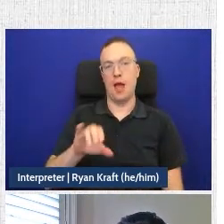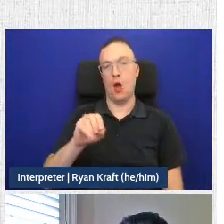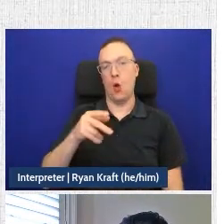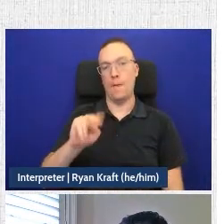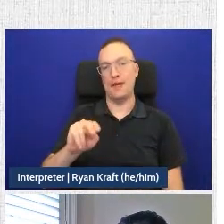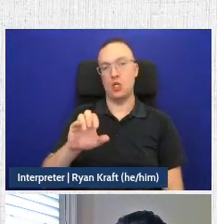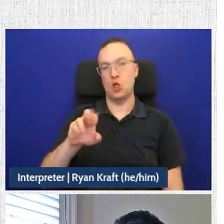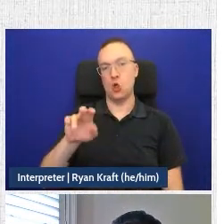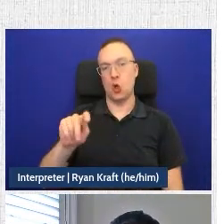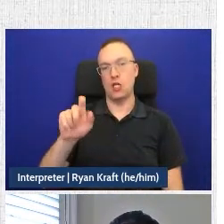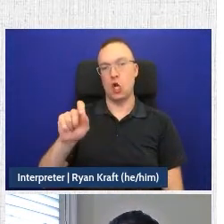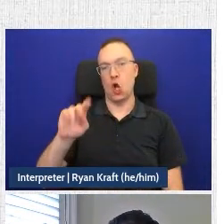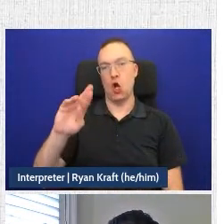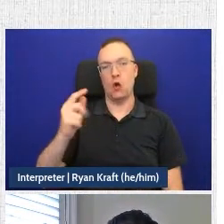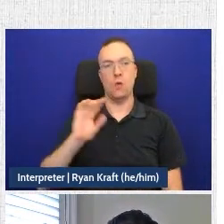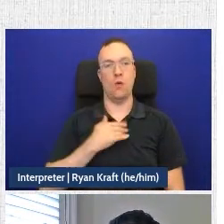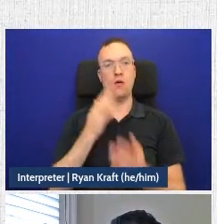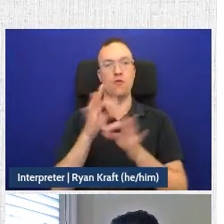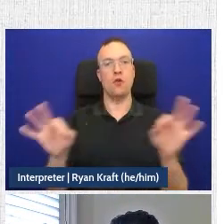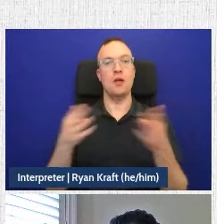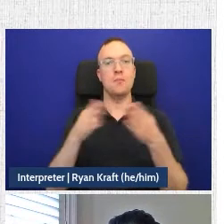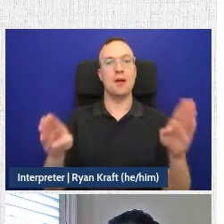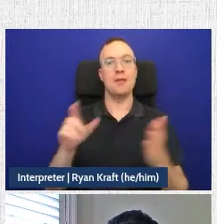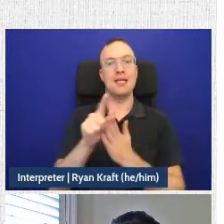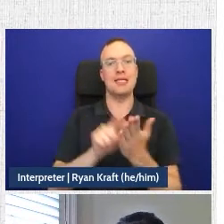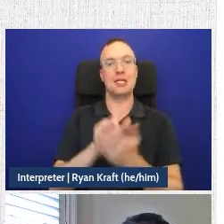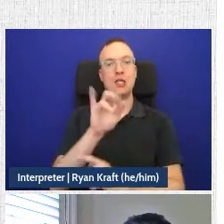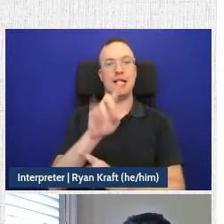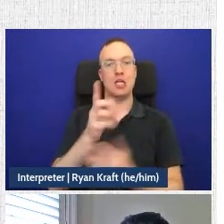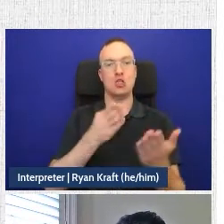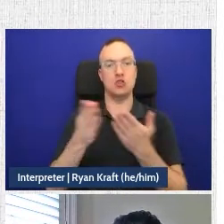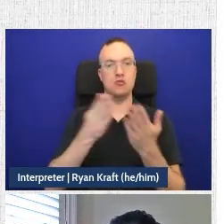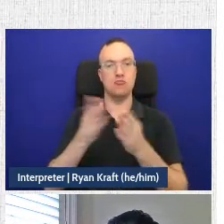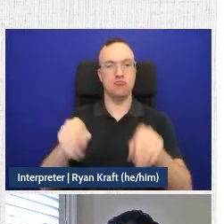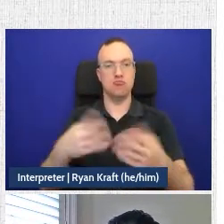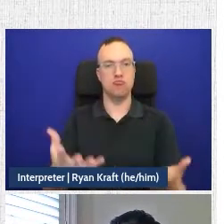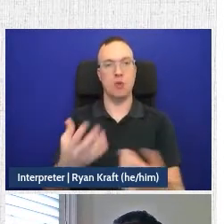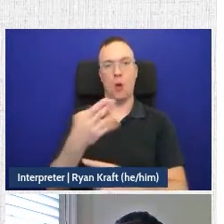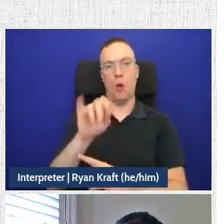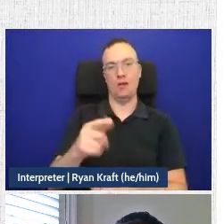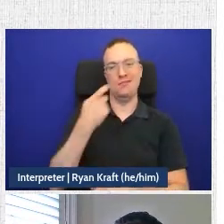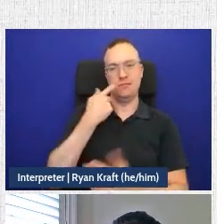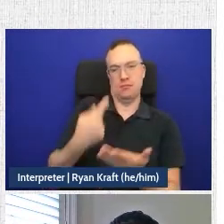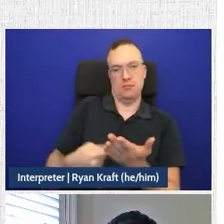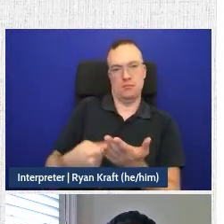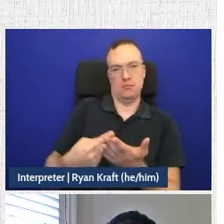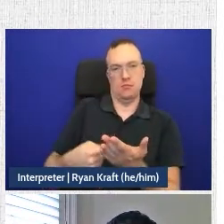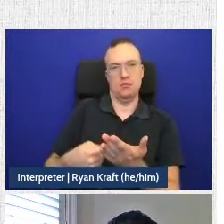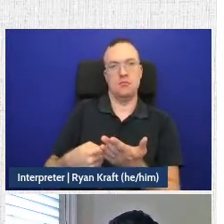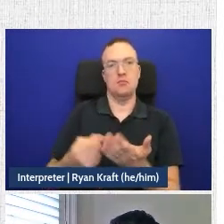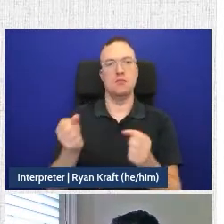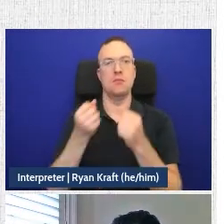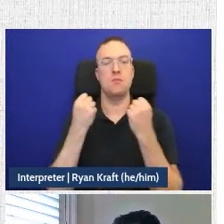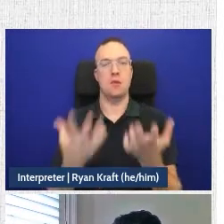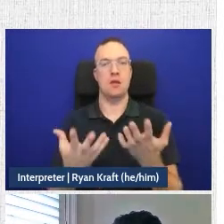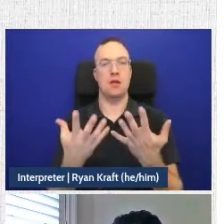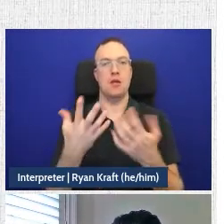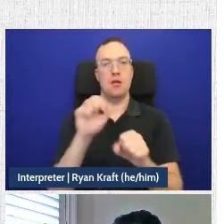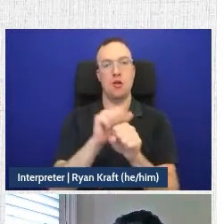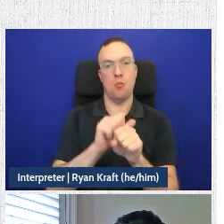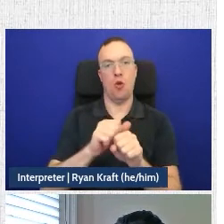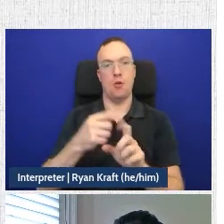of course is our free public legal aid service that Holly has mentioned in the past where many of our employment and harassment tools are